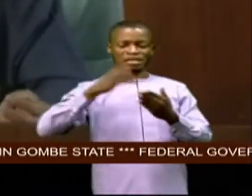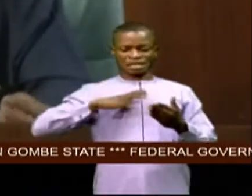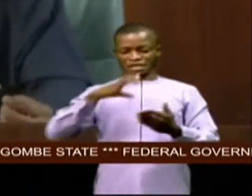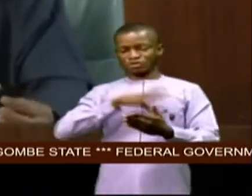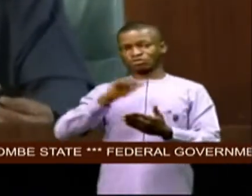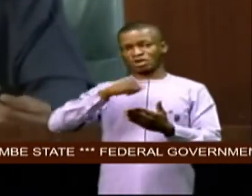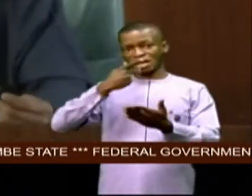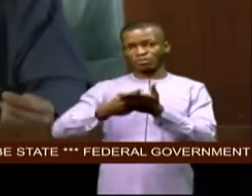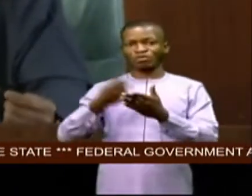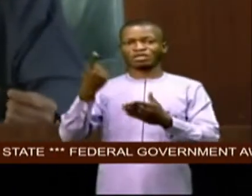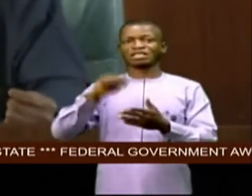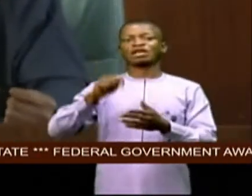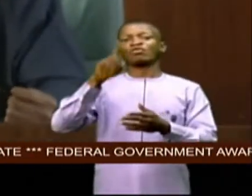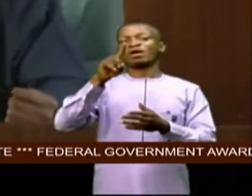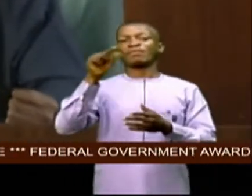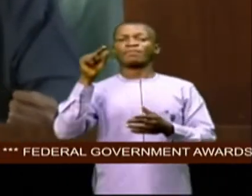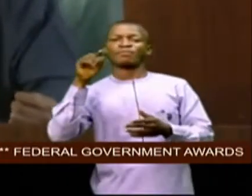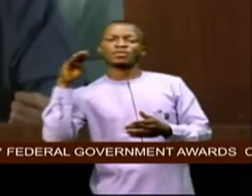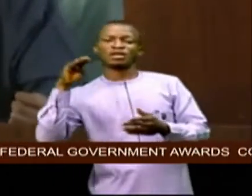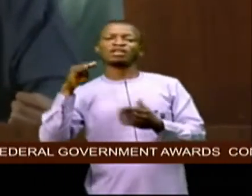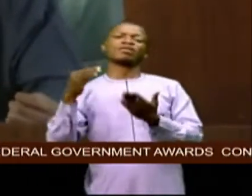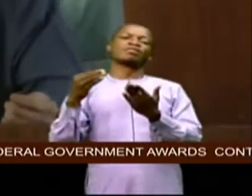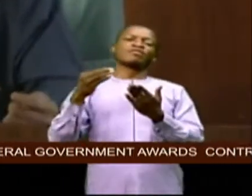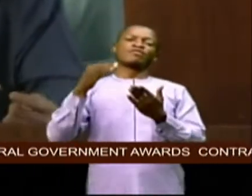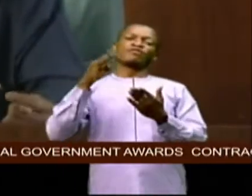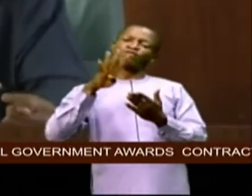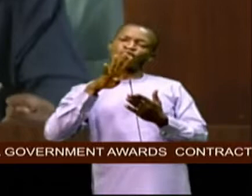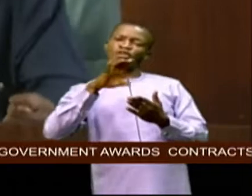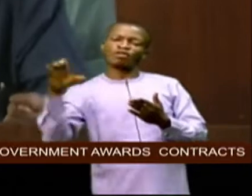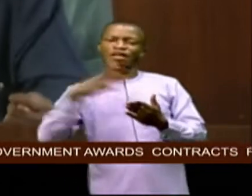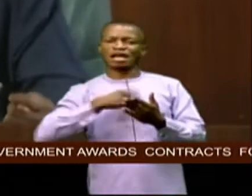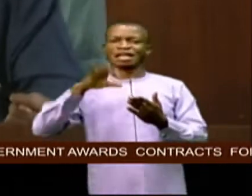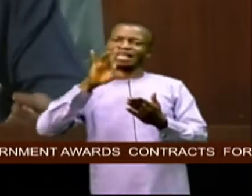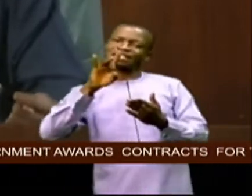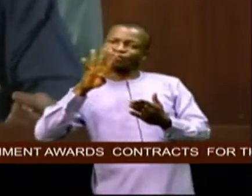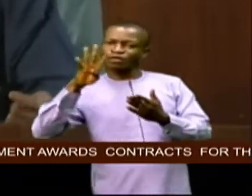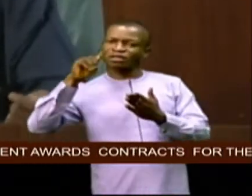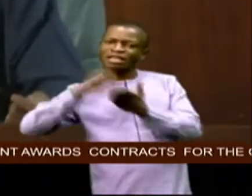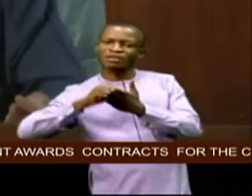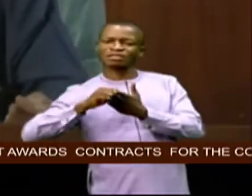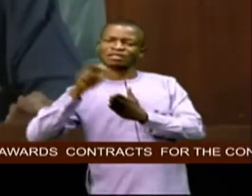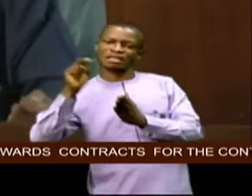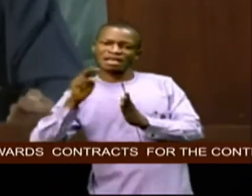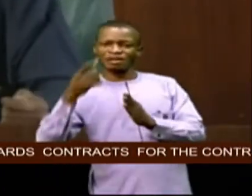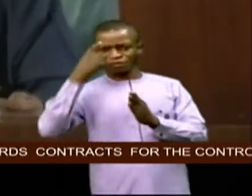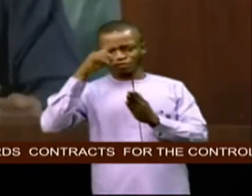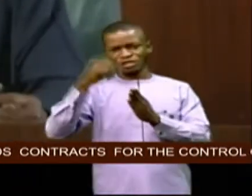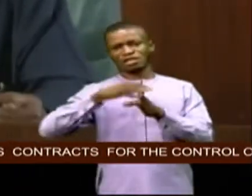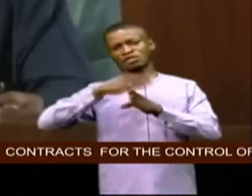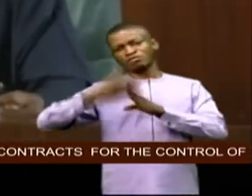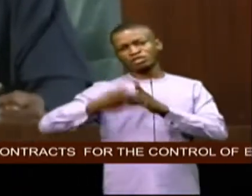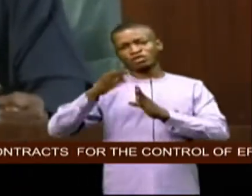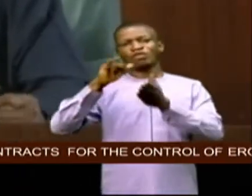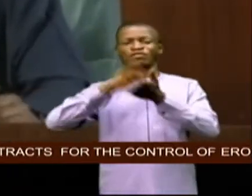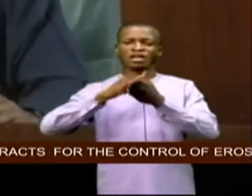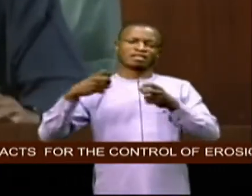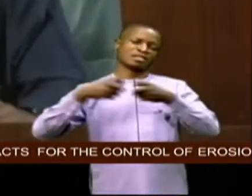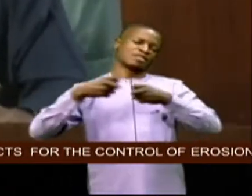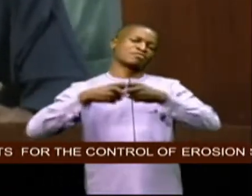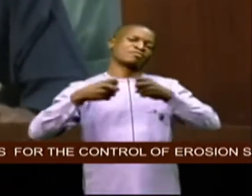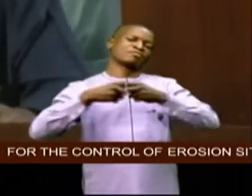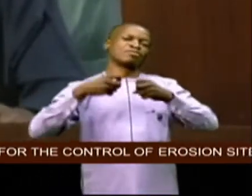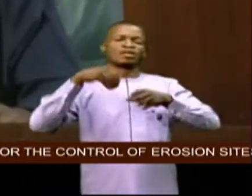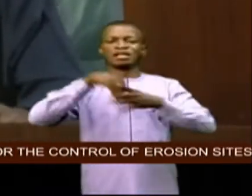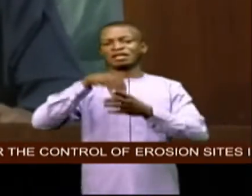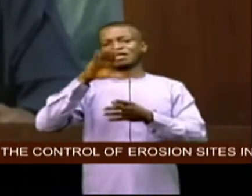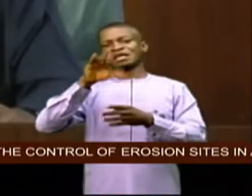the sum of uh one billion and 484 thousand naira uh for the completion of the electrical upgrade of the